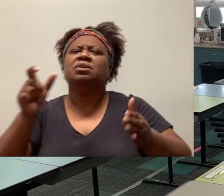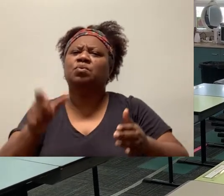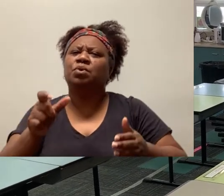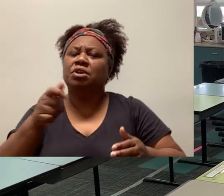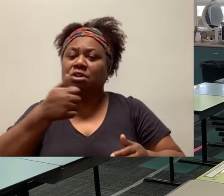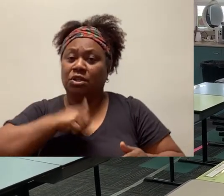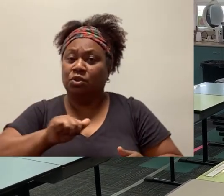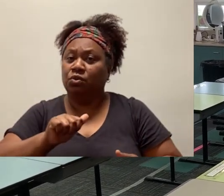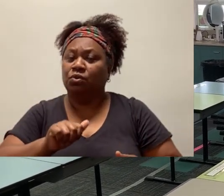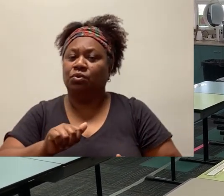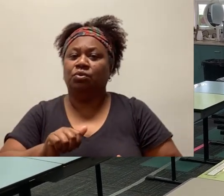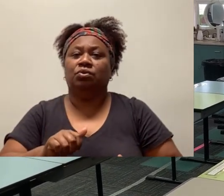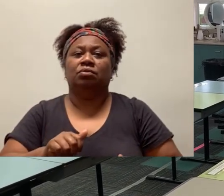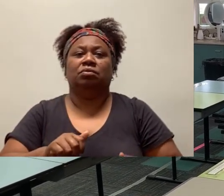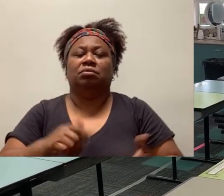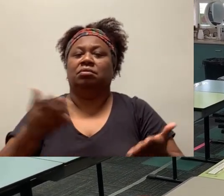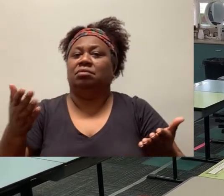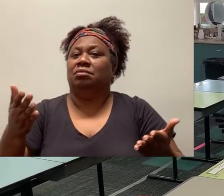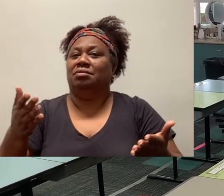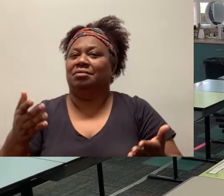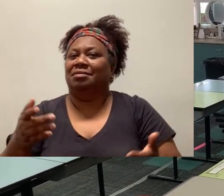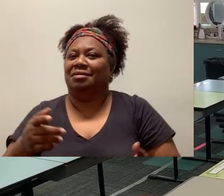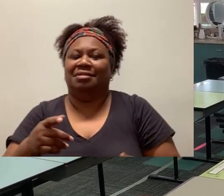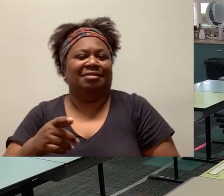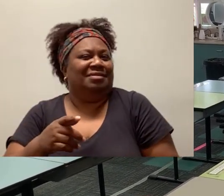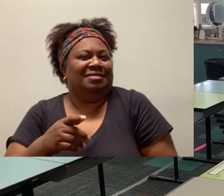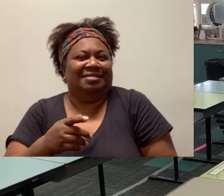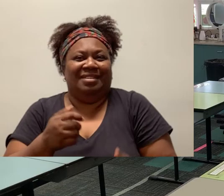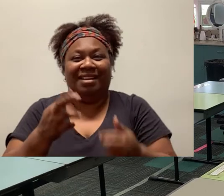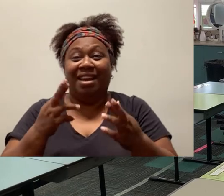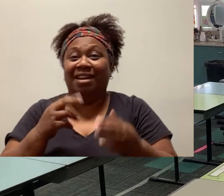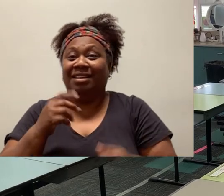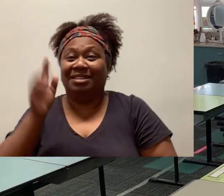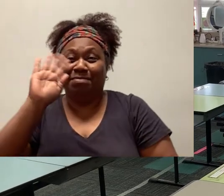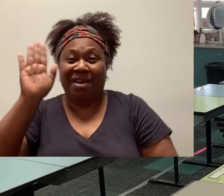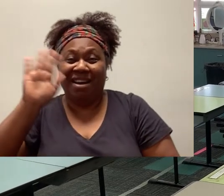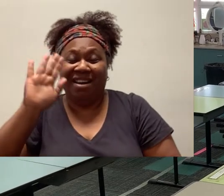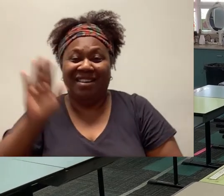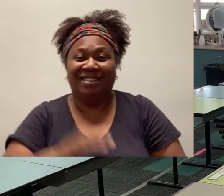either rice or pasta at home. Can't wait to see what you've got. Bye. Bye.